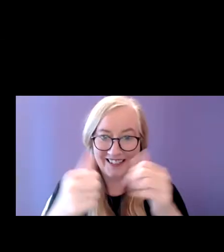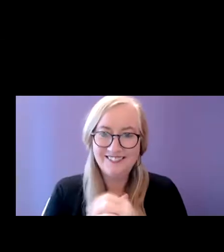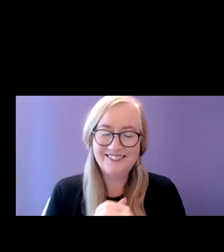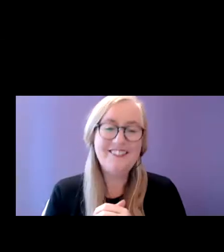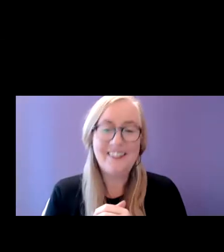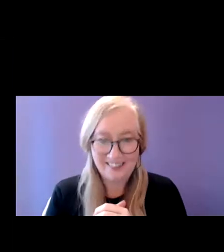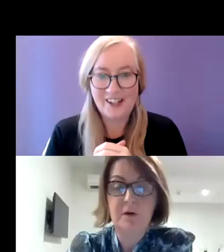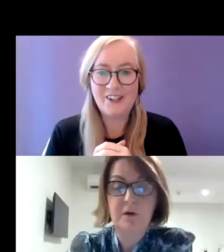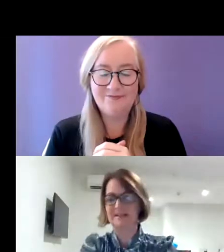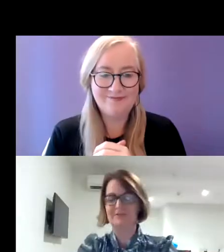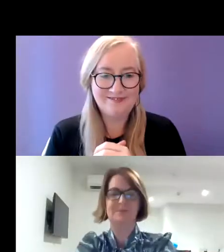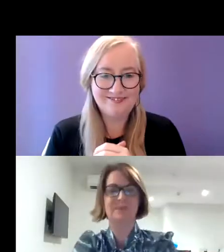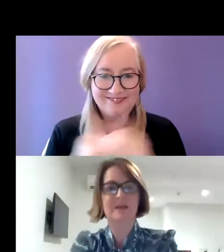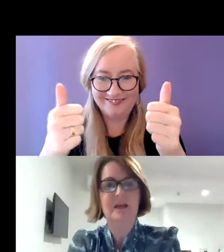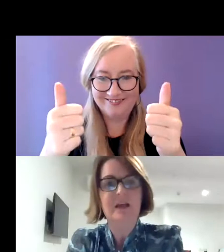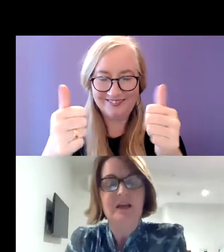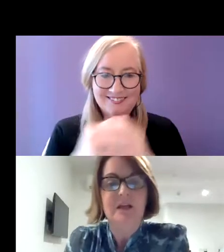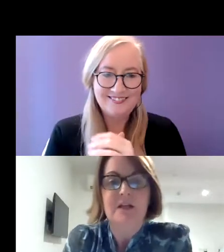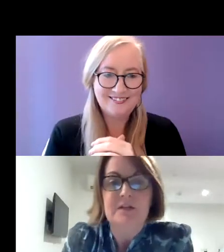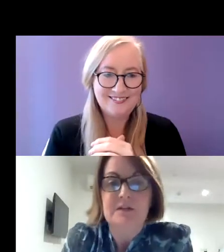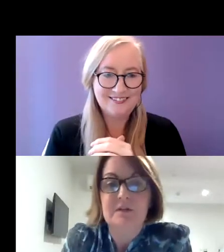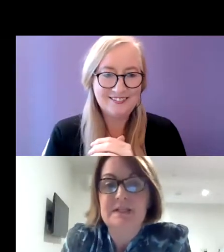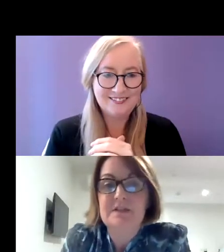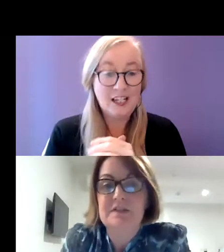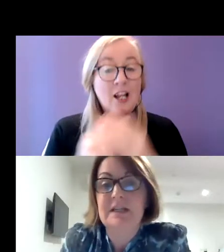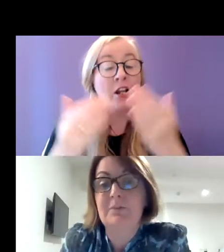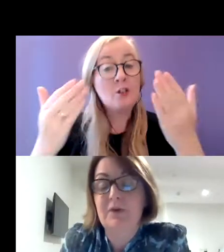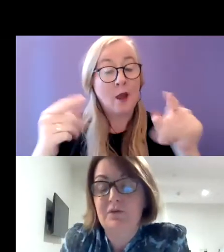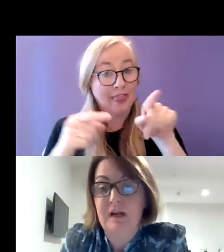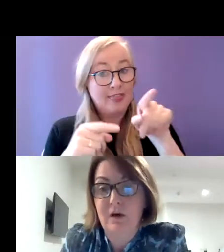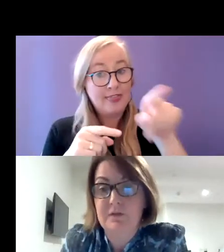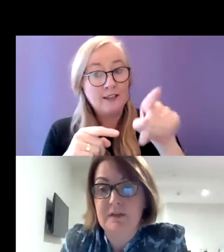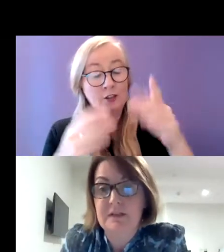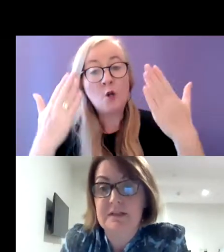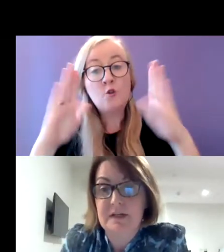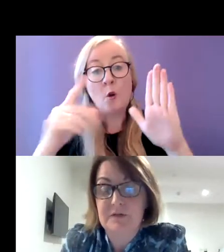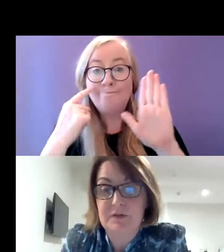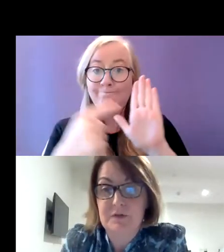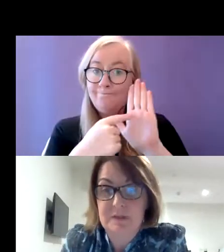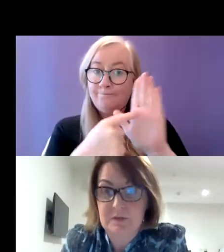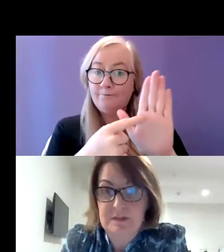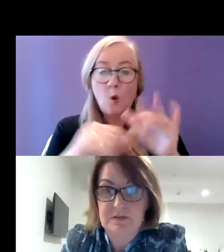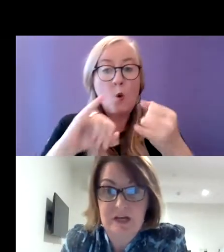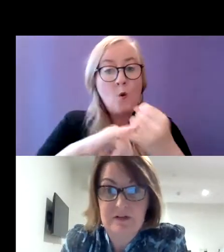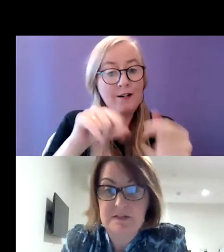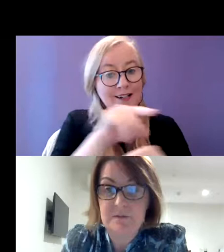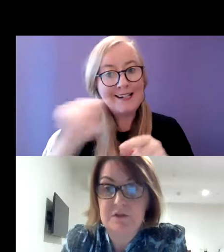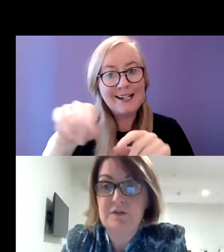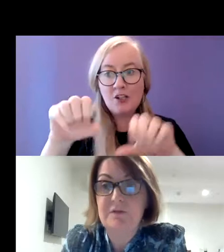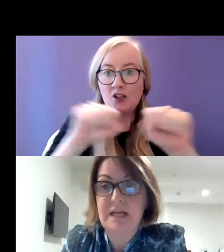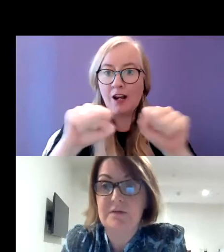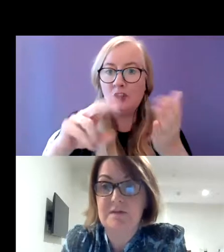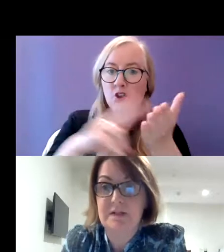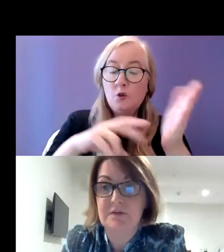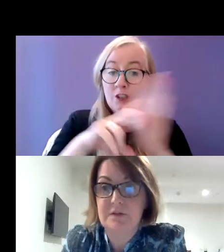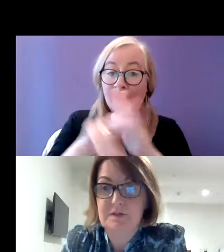Yeah. Thanks, Bernadine and Catherine. So this is just to give a profile of the service users with the Dorses of Charity. So it's